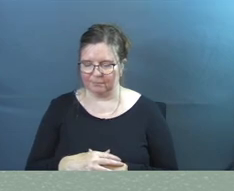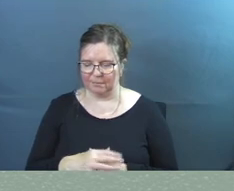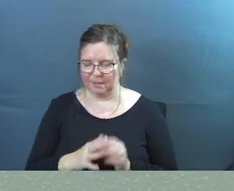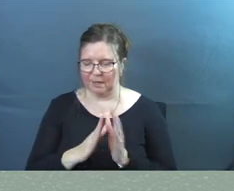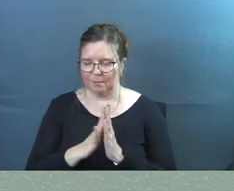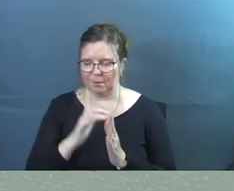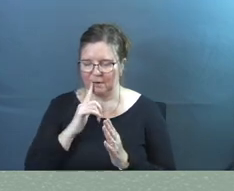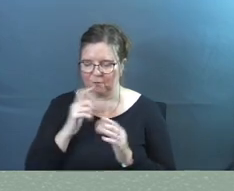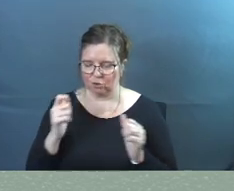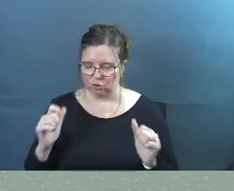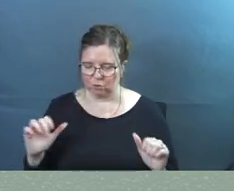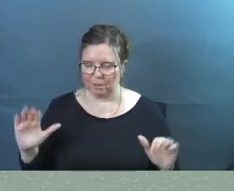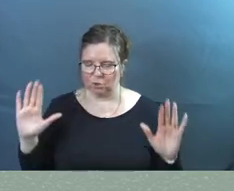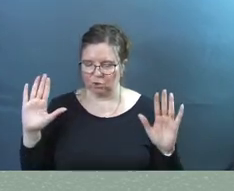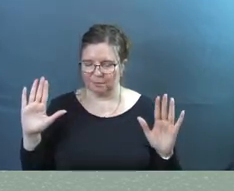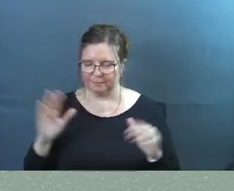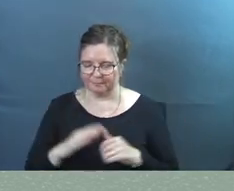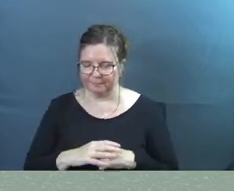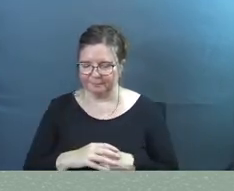I pray for surrender